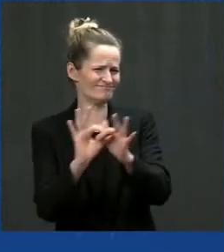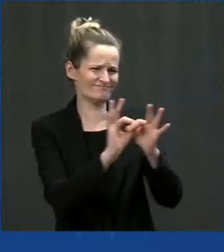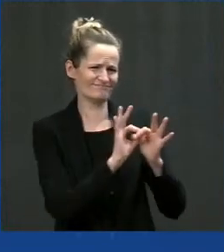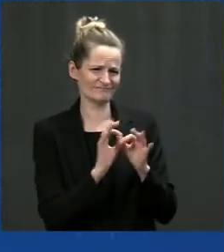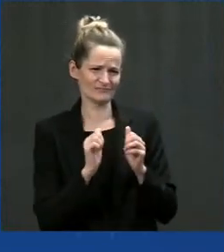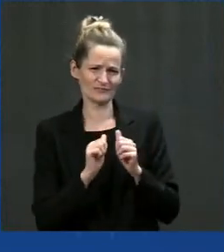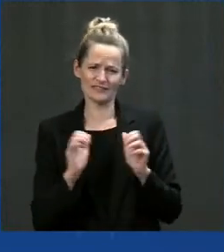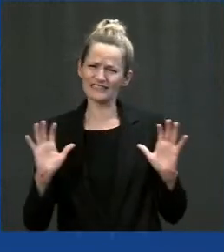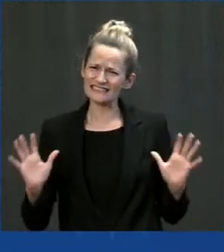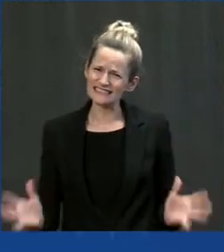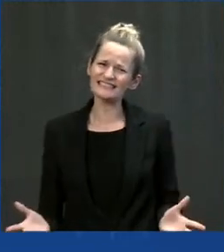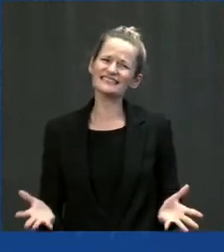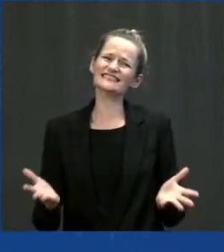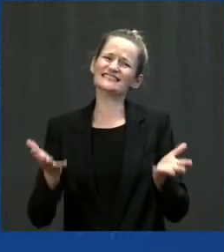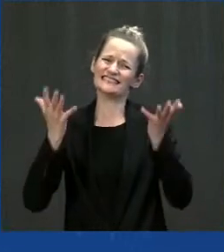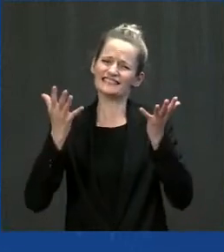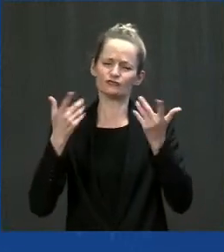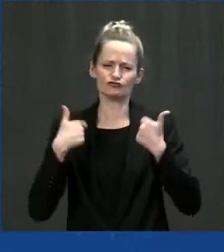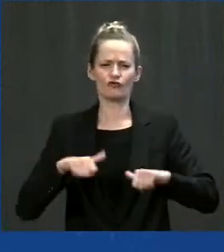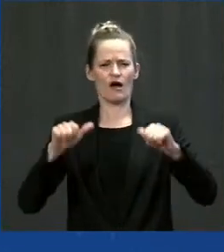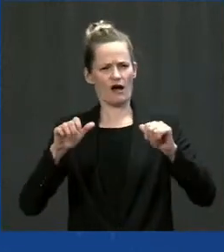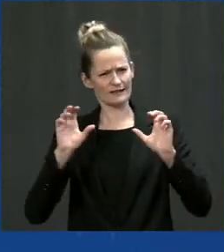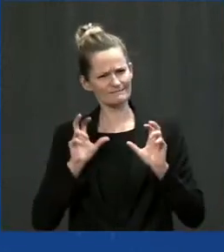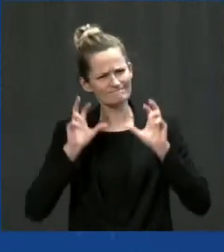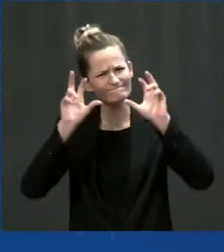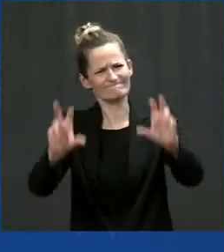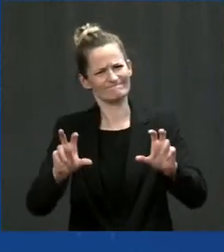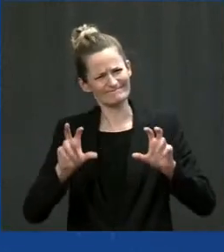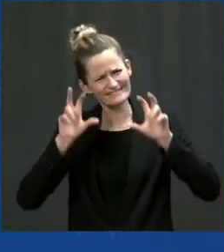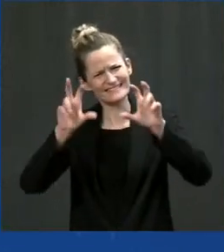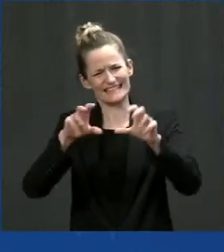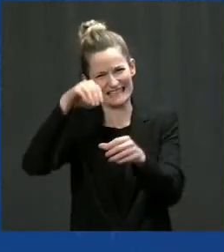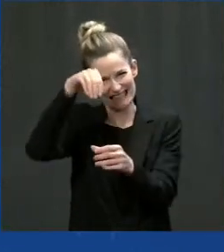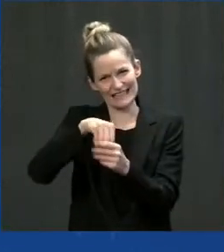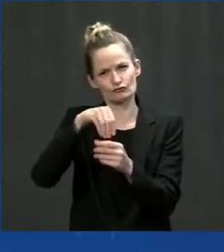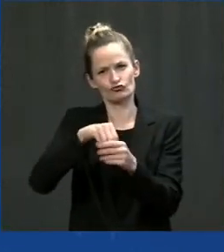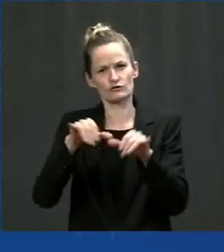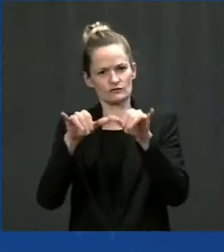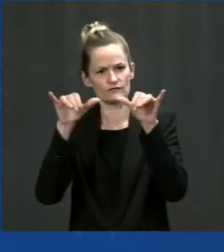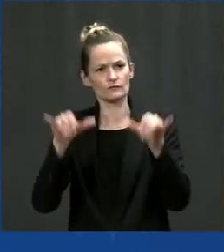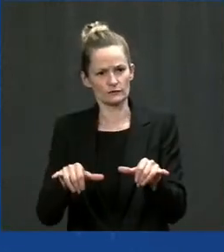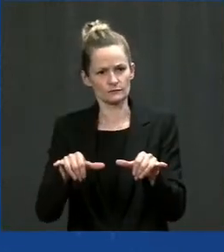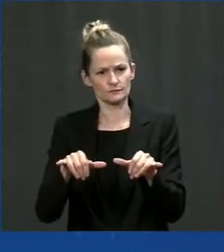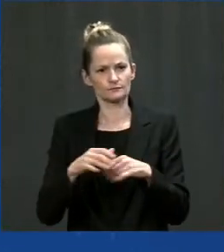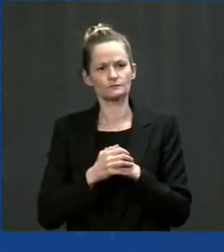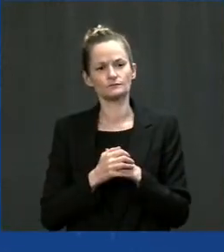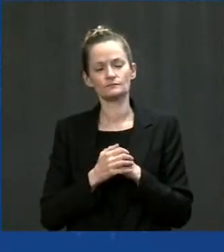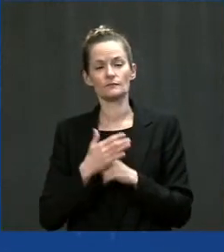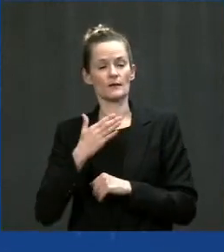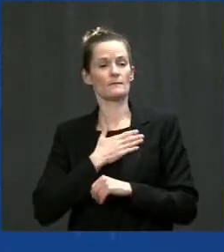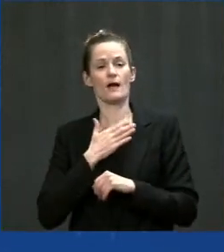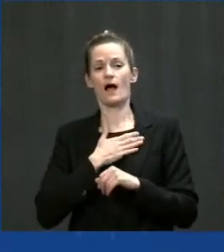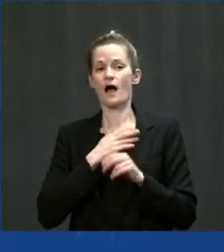history. And Mr. President, you mentioned it, but I ran on fixing the damn roads. I remember.